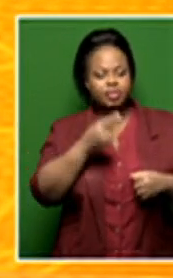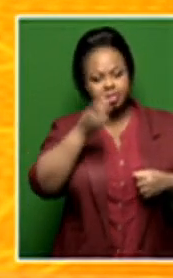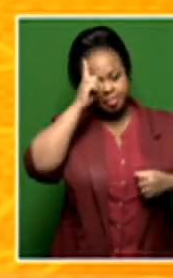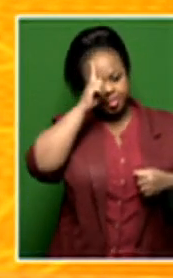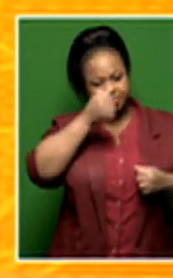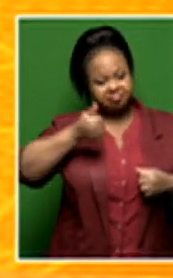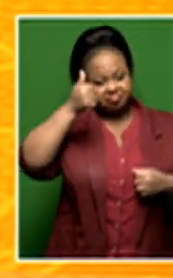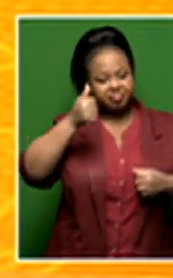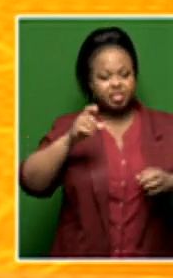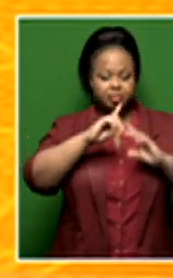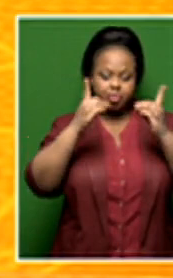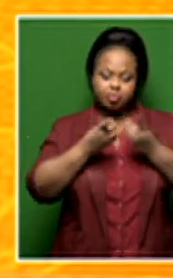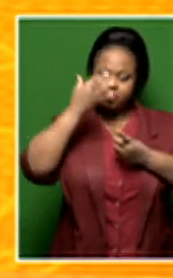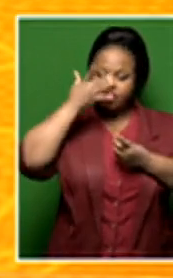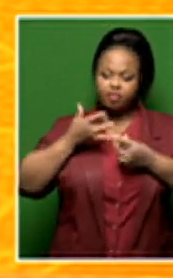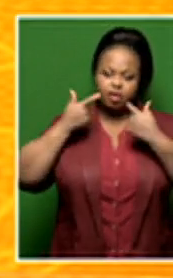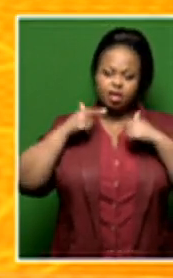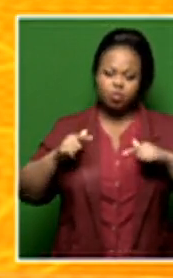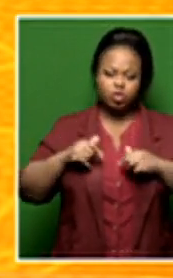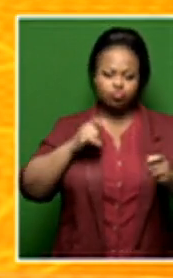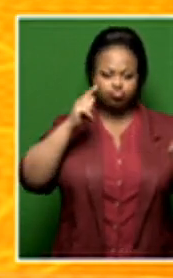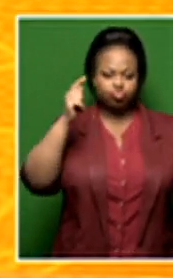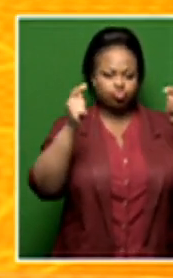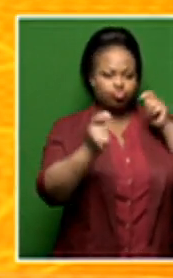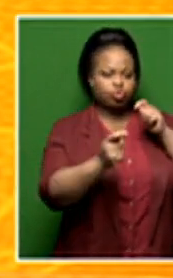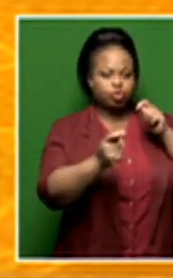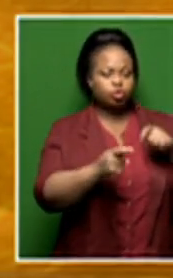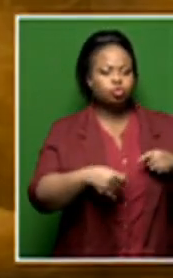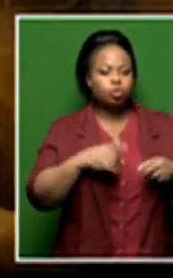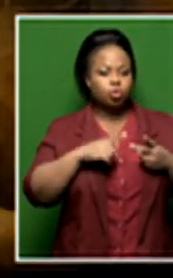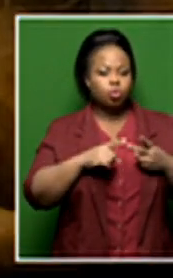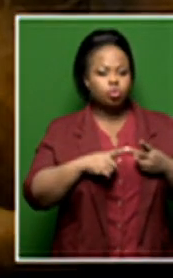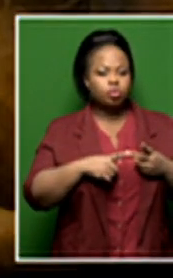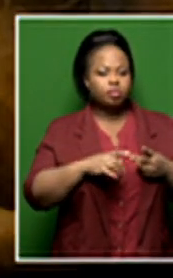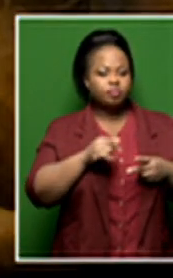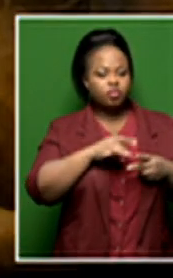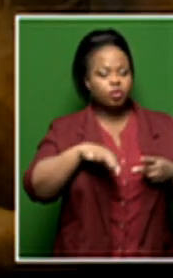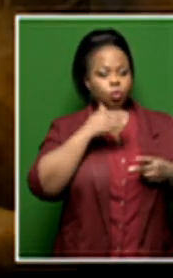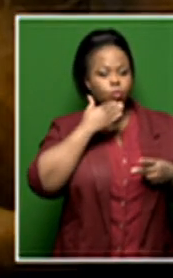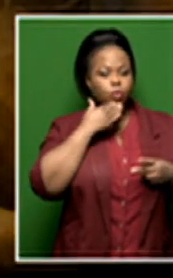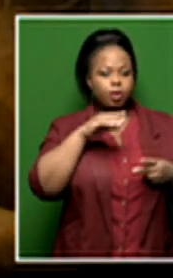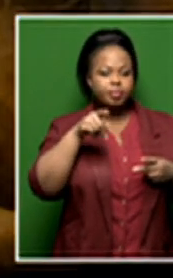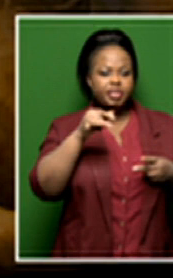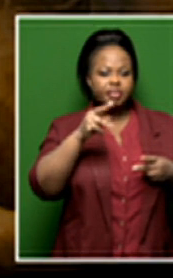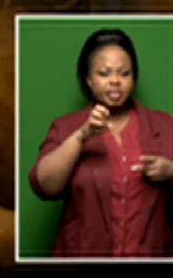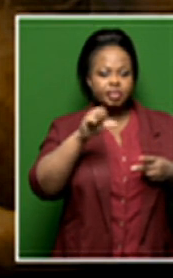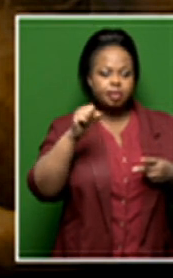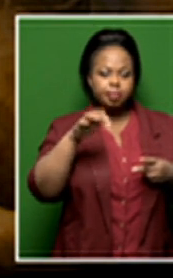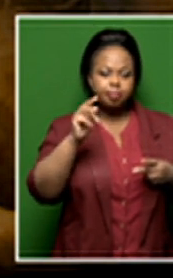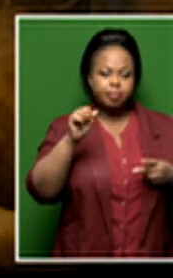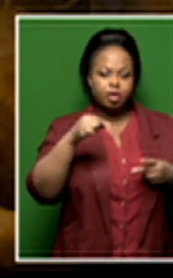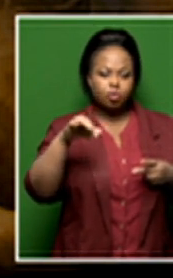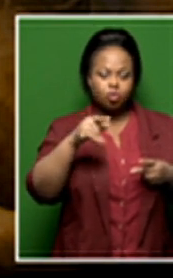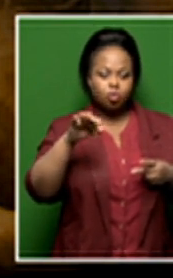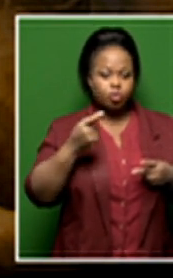black head of the Department of African Languages. He transformed the choral sphere while his opera, Princess Magogo, was the first